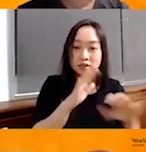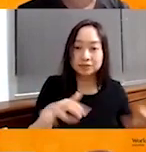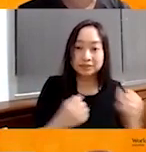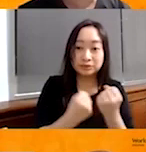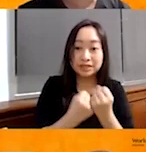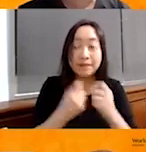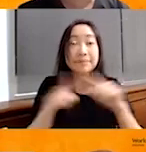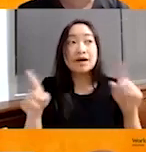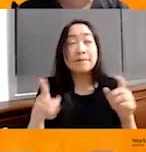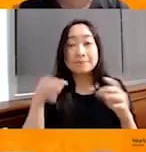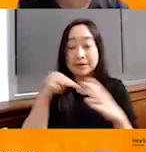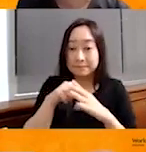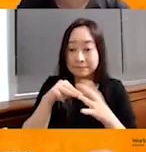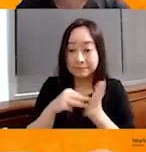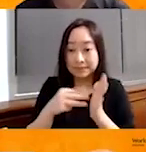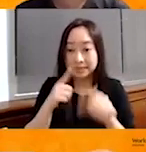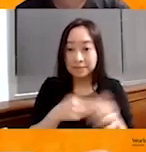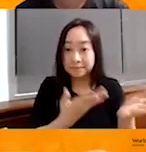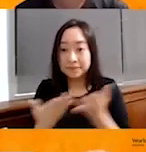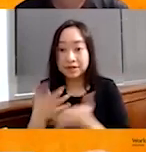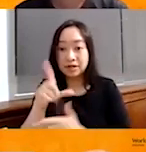But meantime, I want to bring Lauren back.